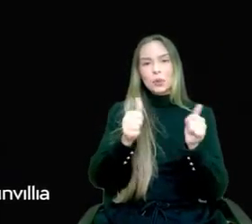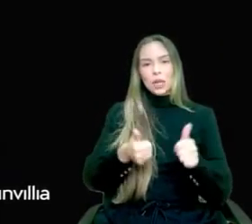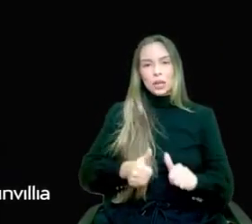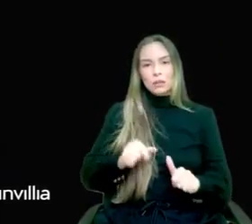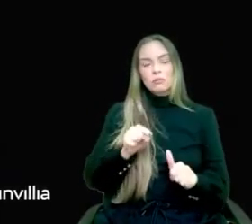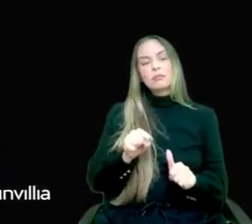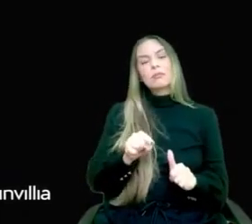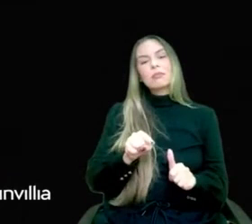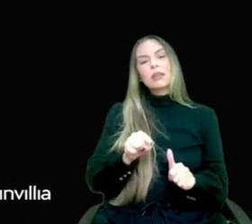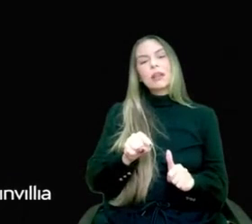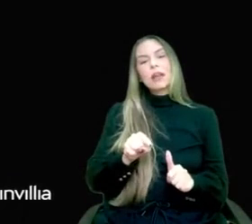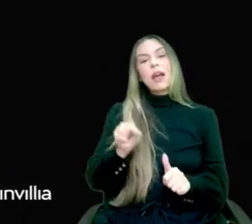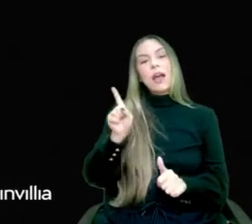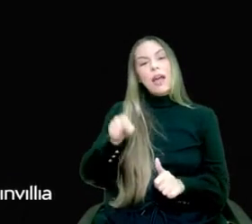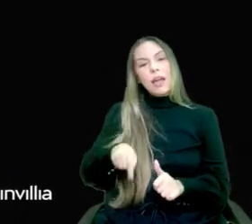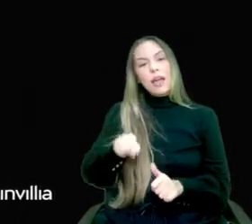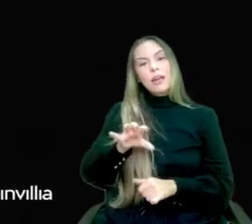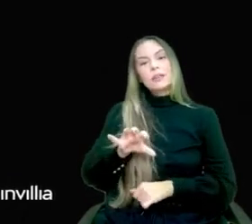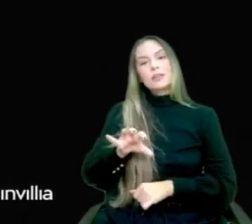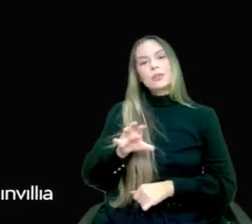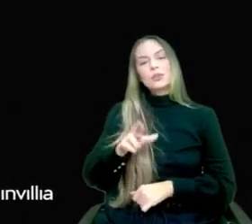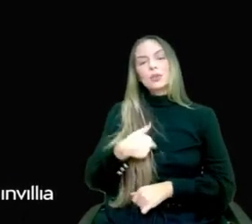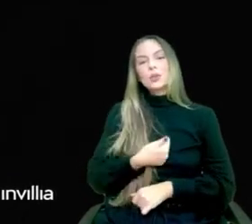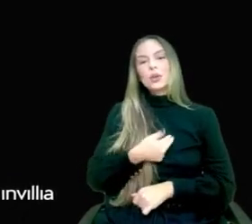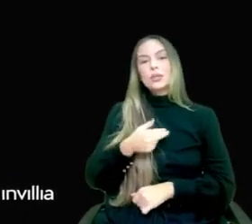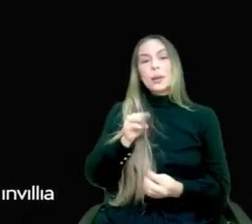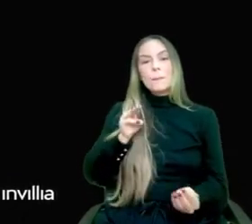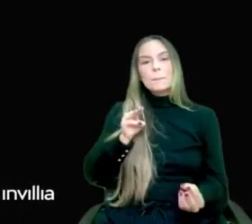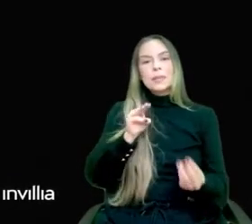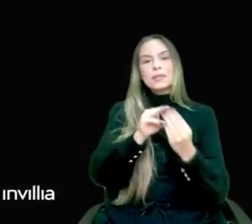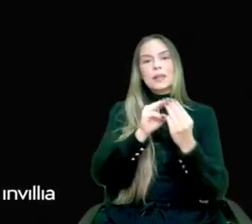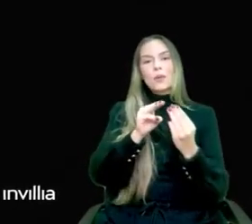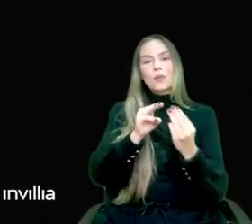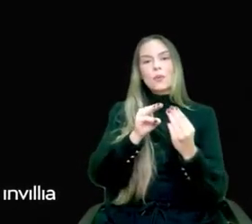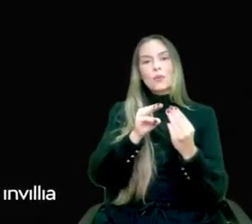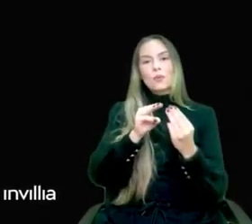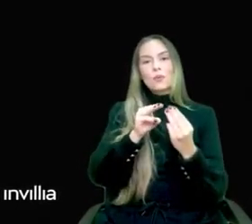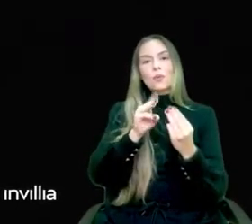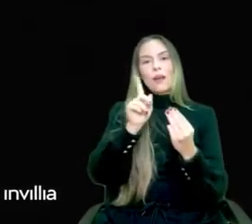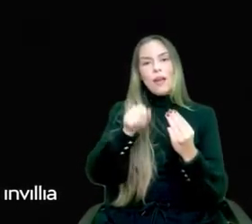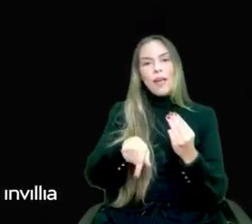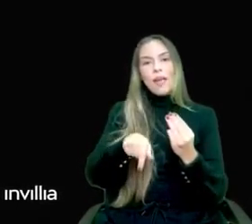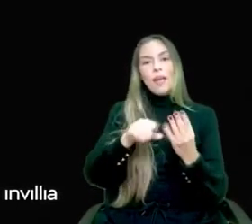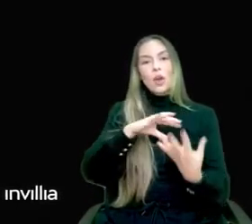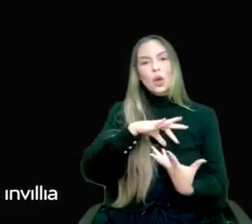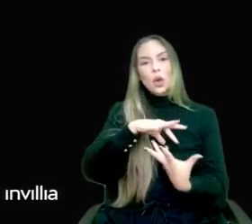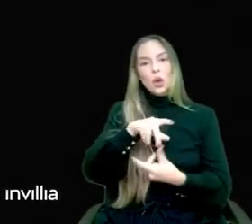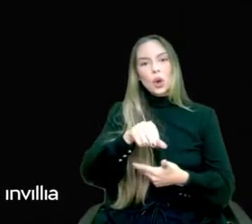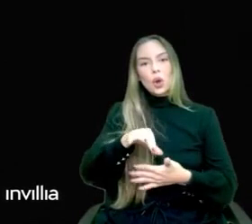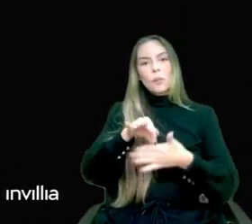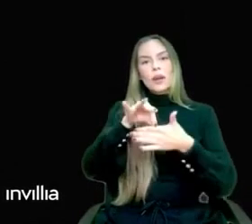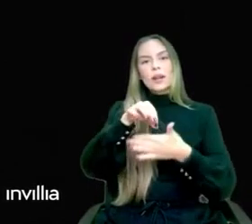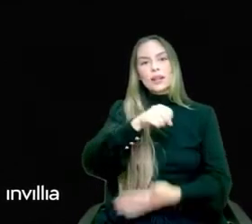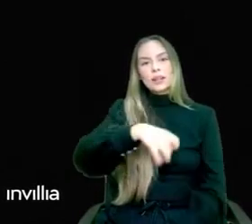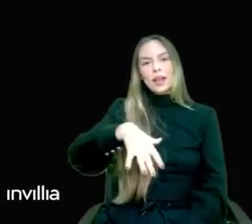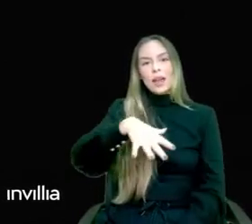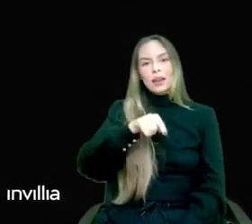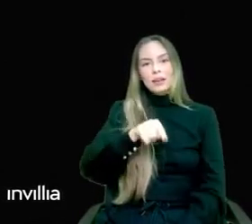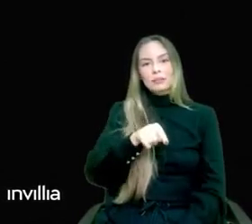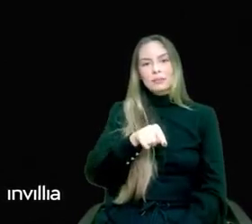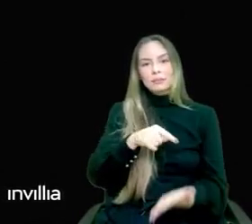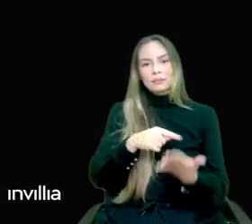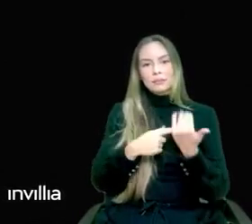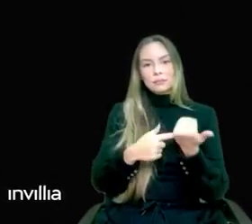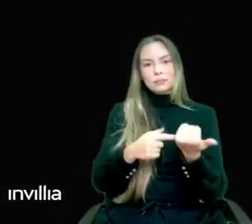own mission to be global leaders in their spaces. And this is the global